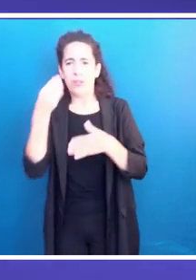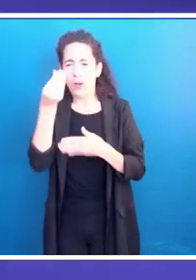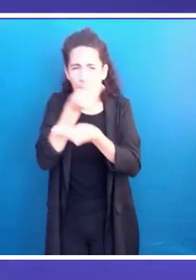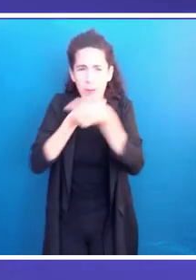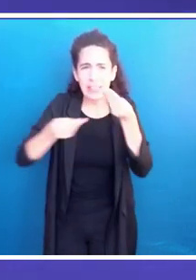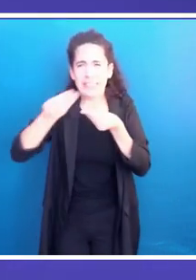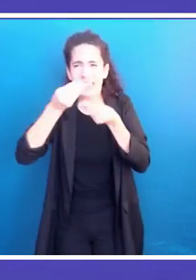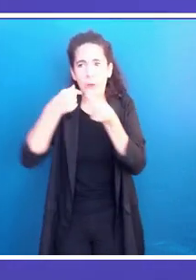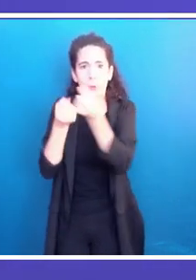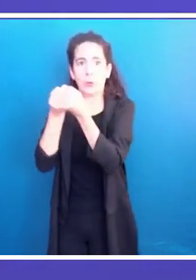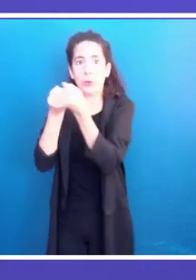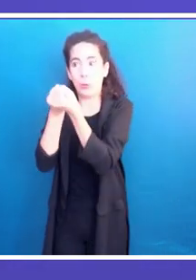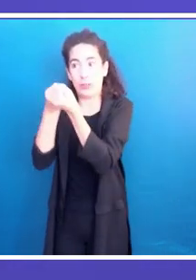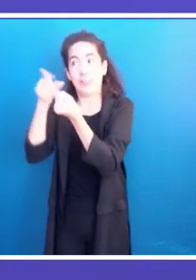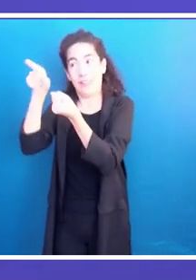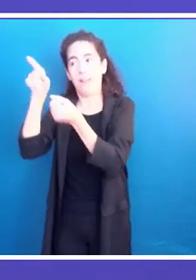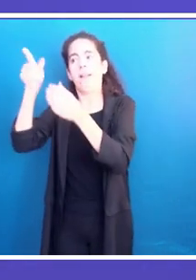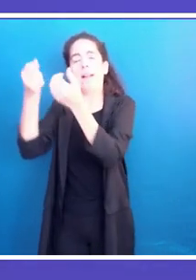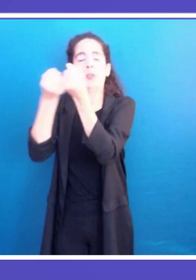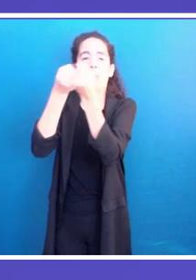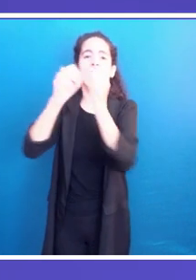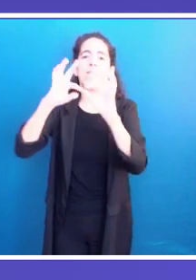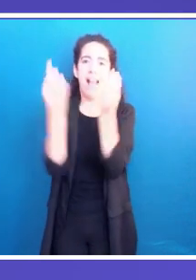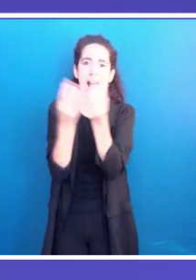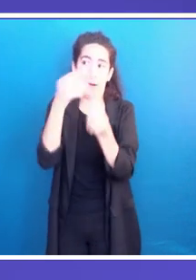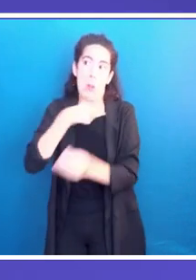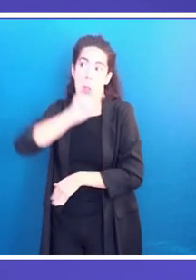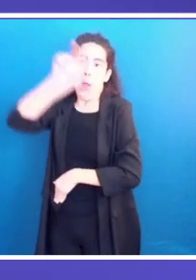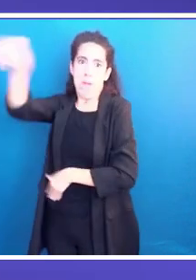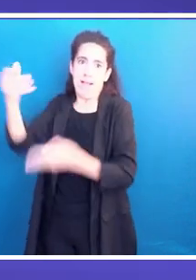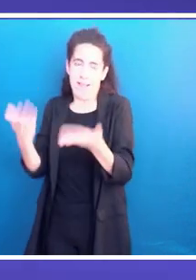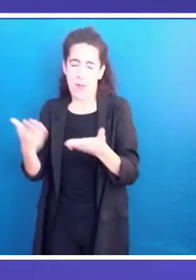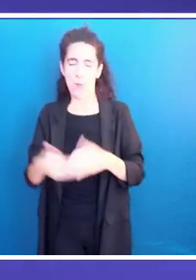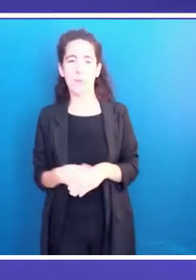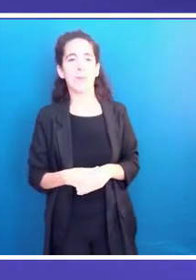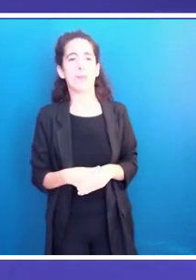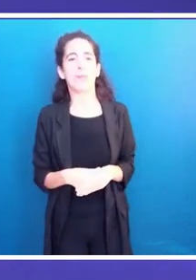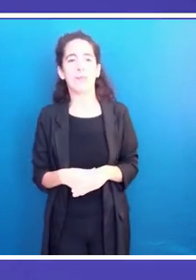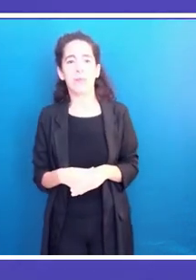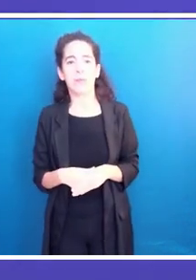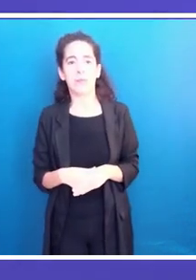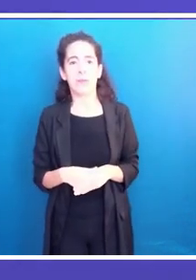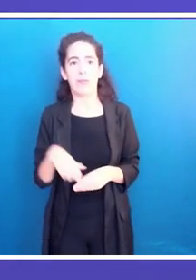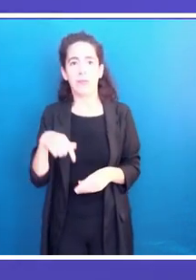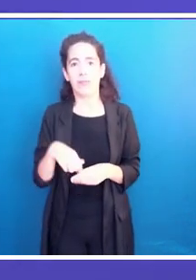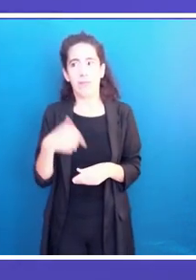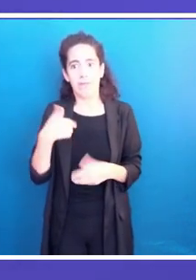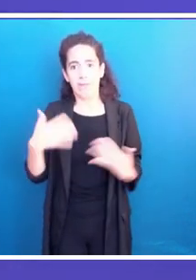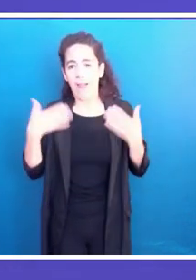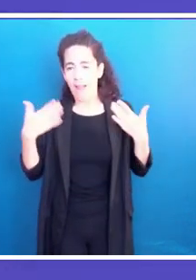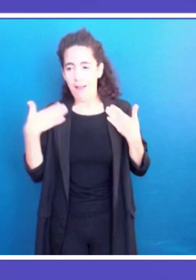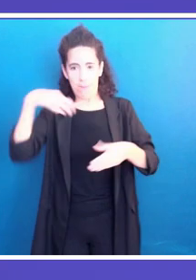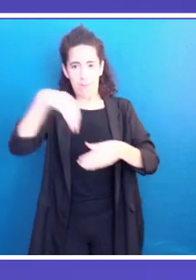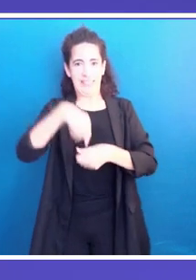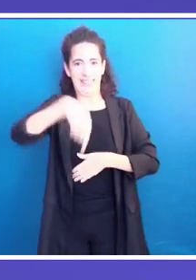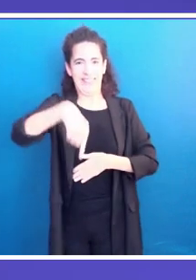also, as representing the newly elected mayor of the city, the